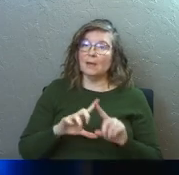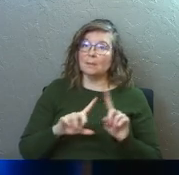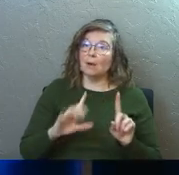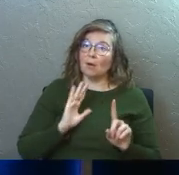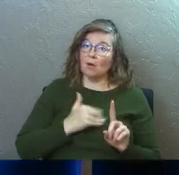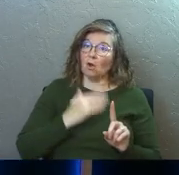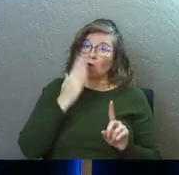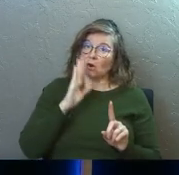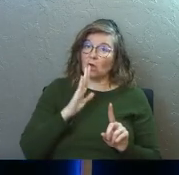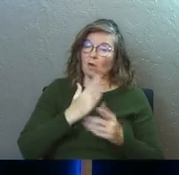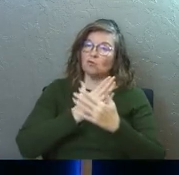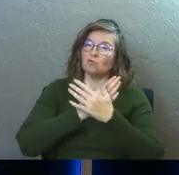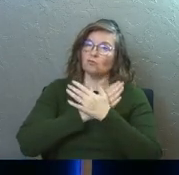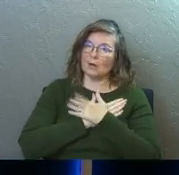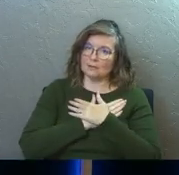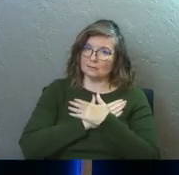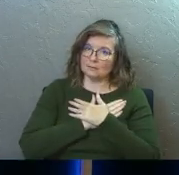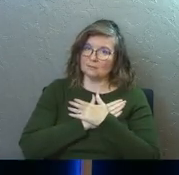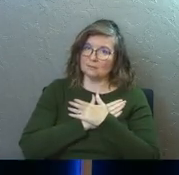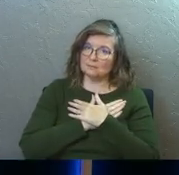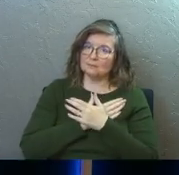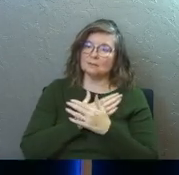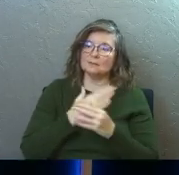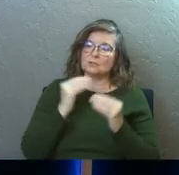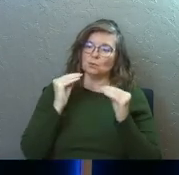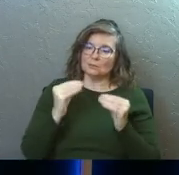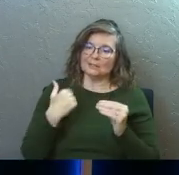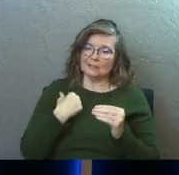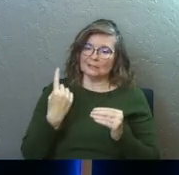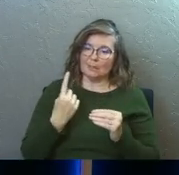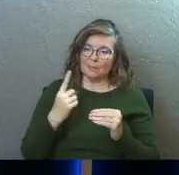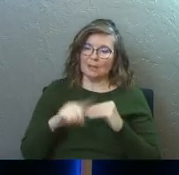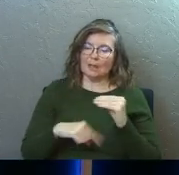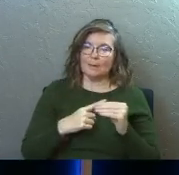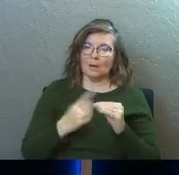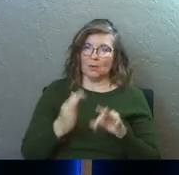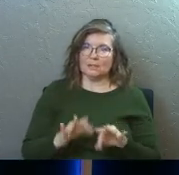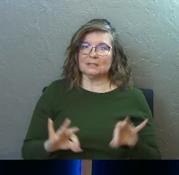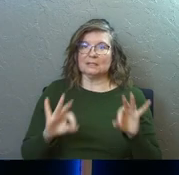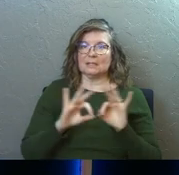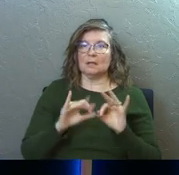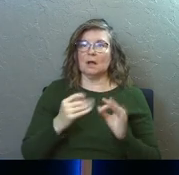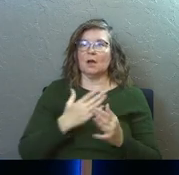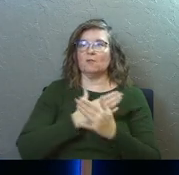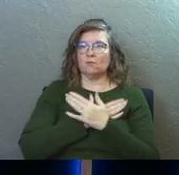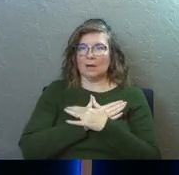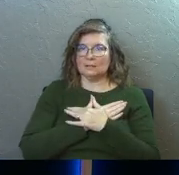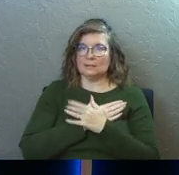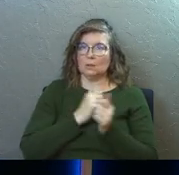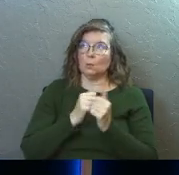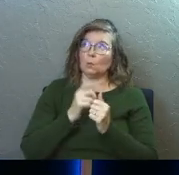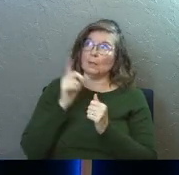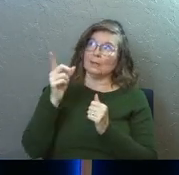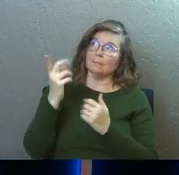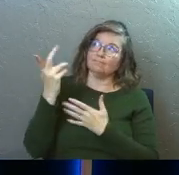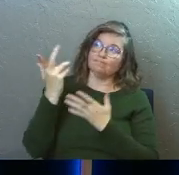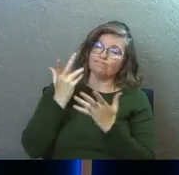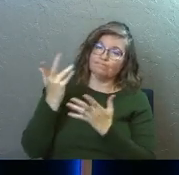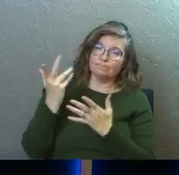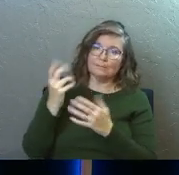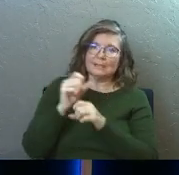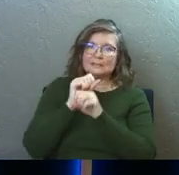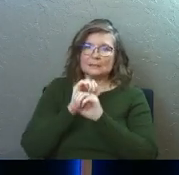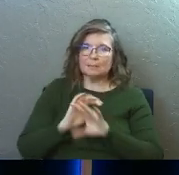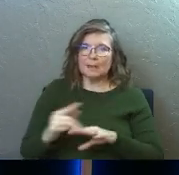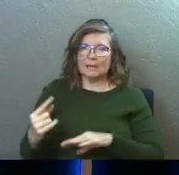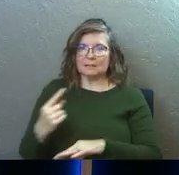But our God rests, and I think he rests to teach us something about the significance of resting in him and his way. It is